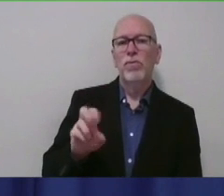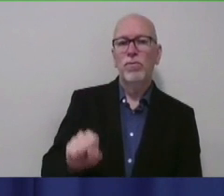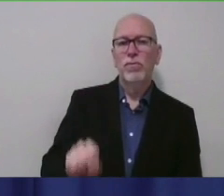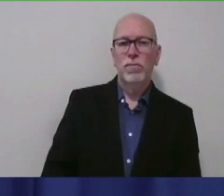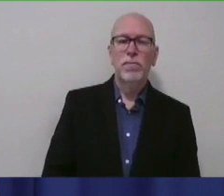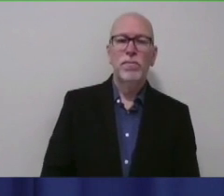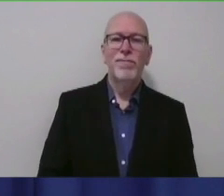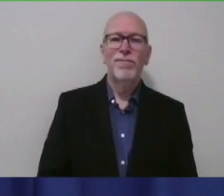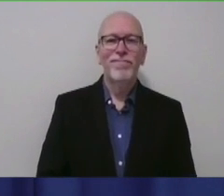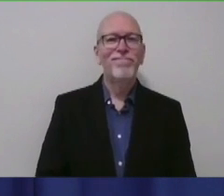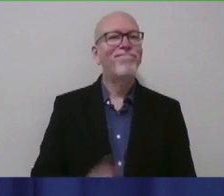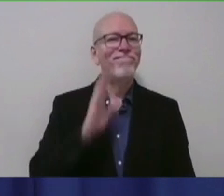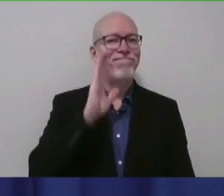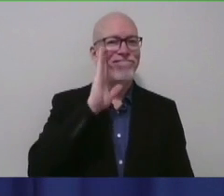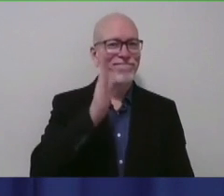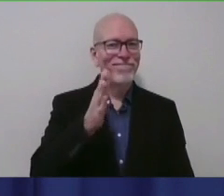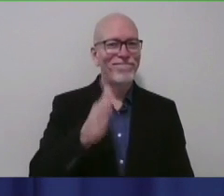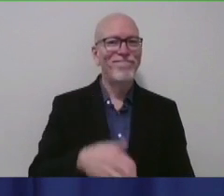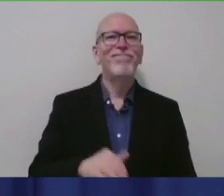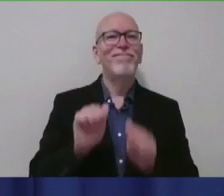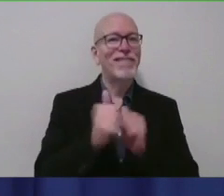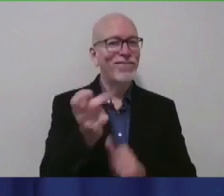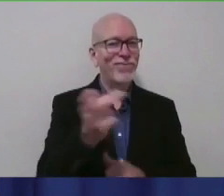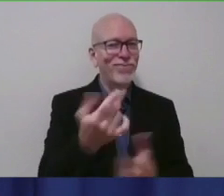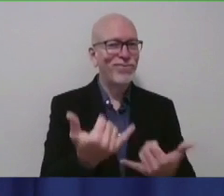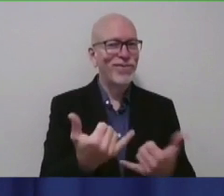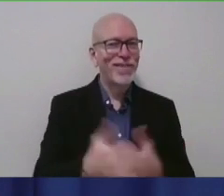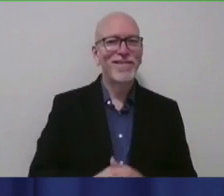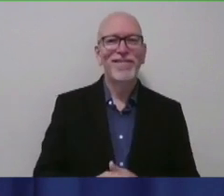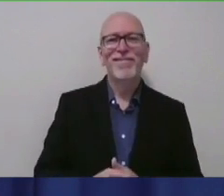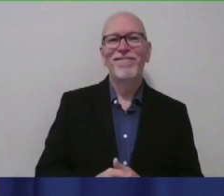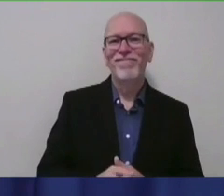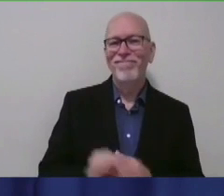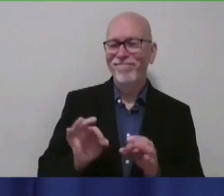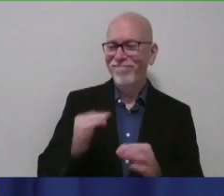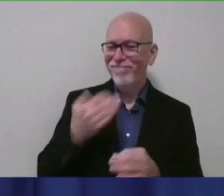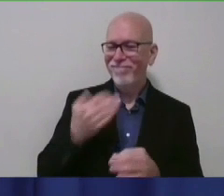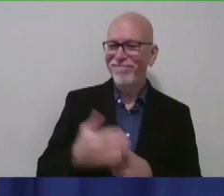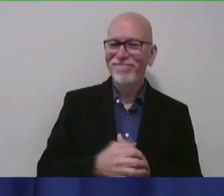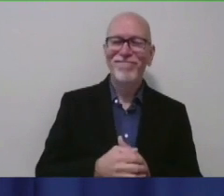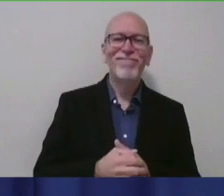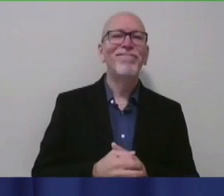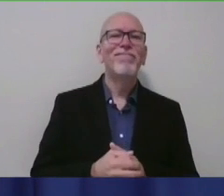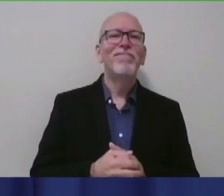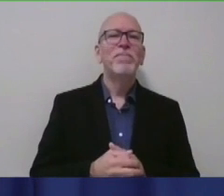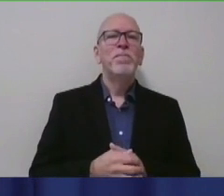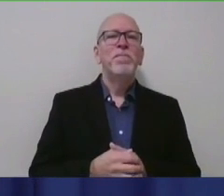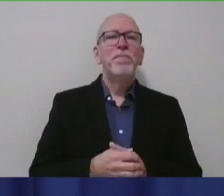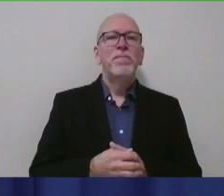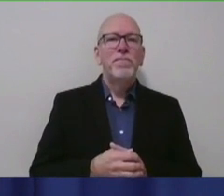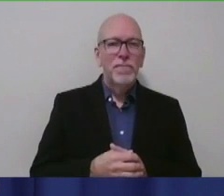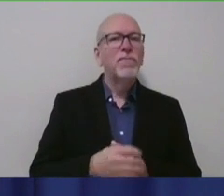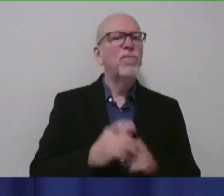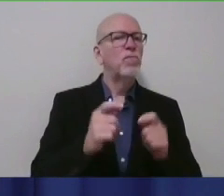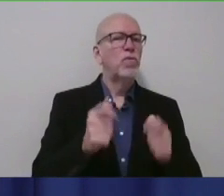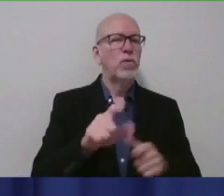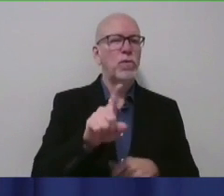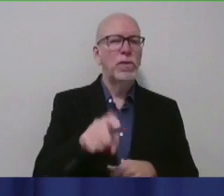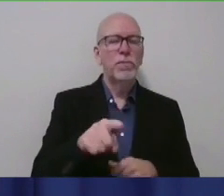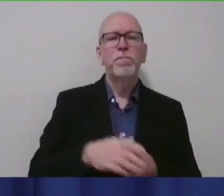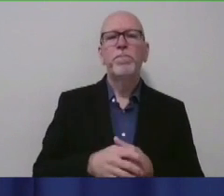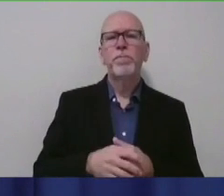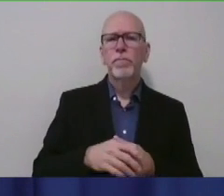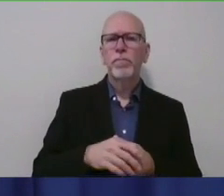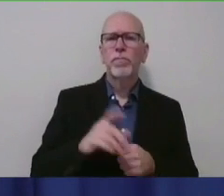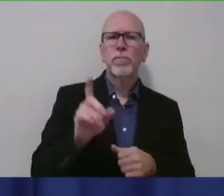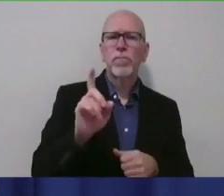Hello. How are you both today? Good. Just a quick question. Where